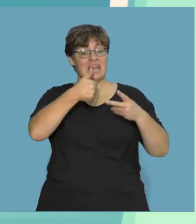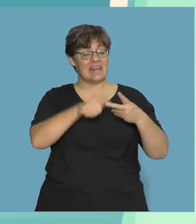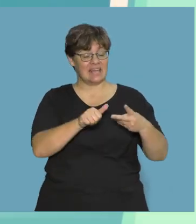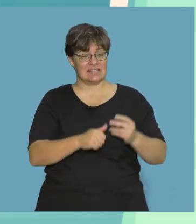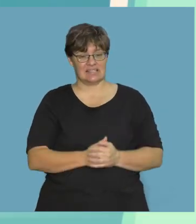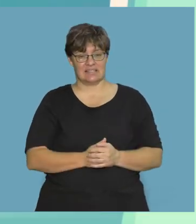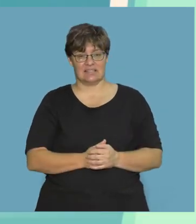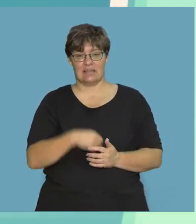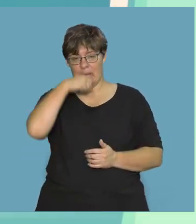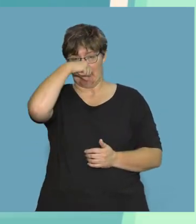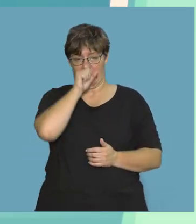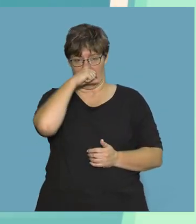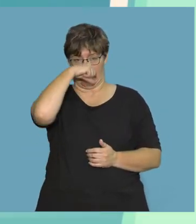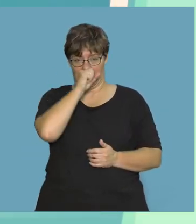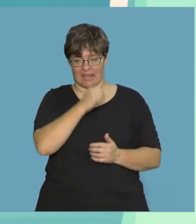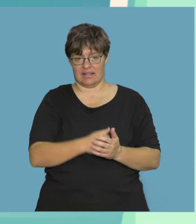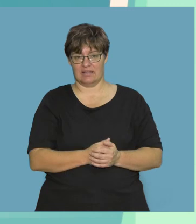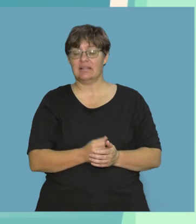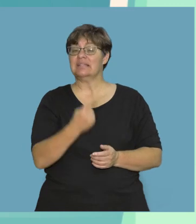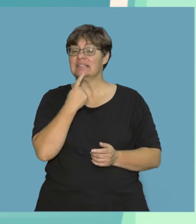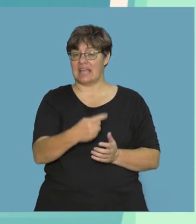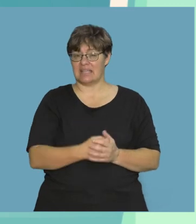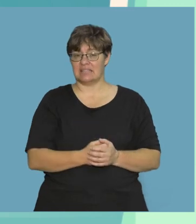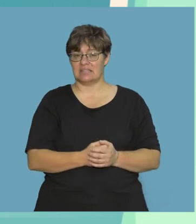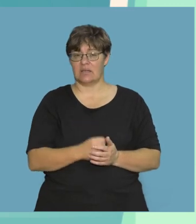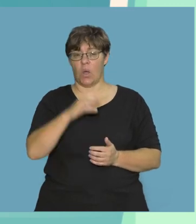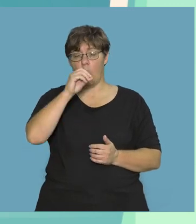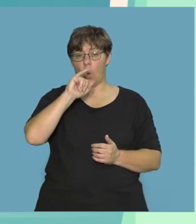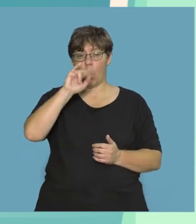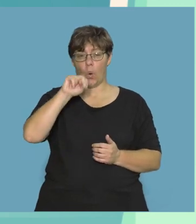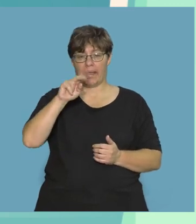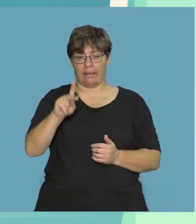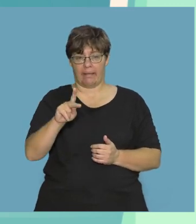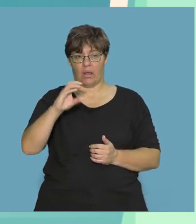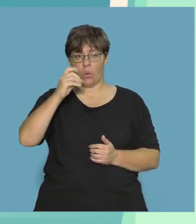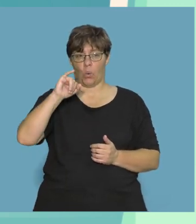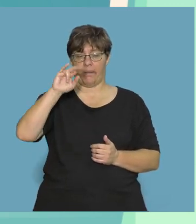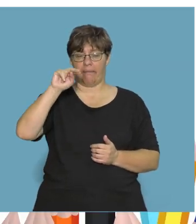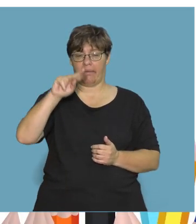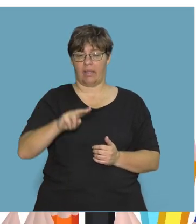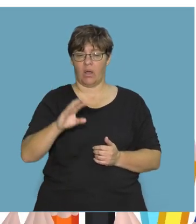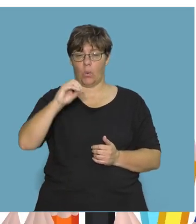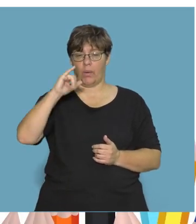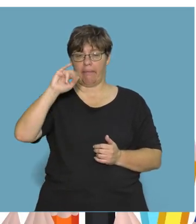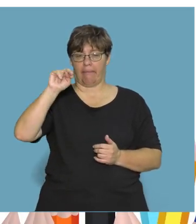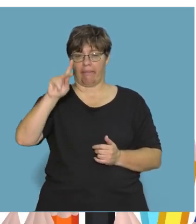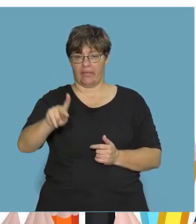Your next animal is a pig. It says oink oink oink.